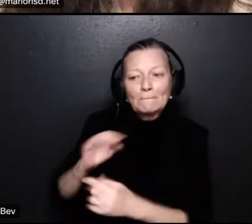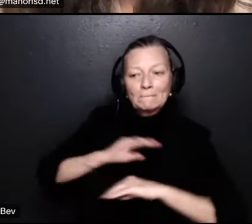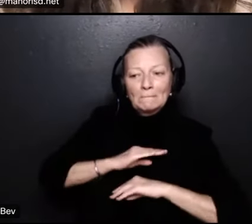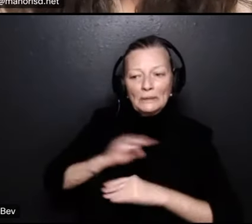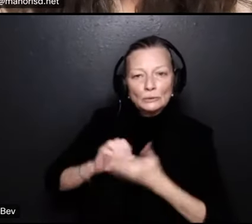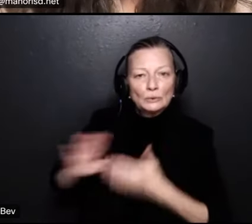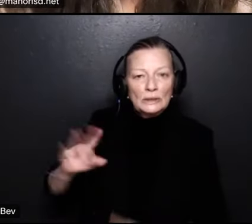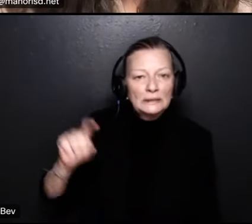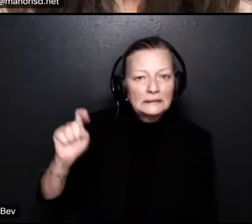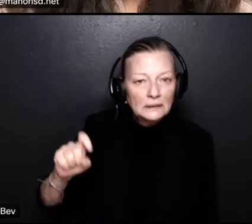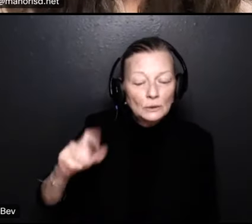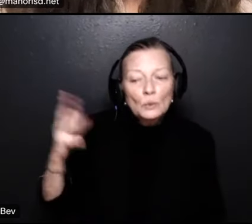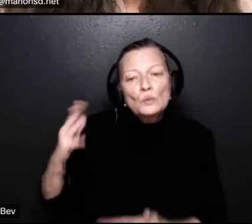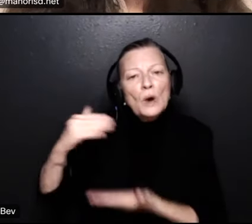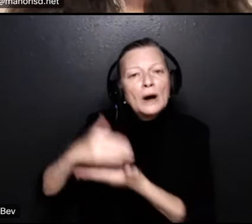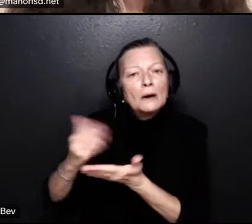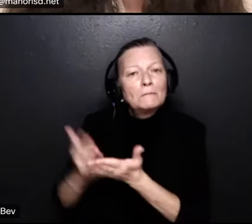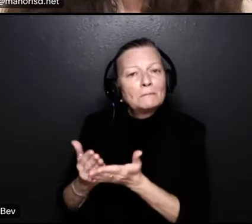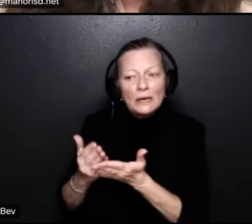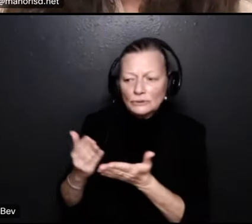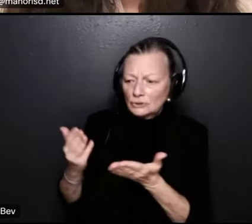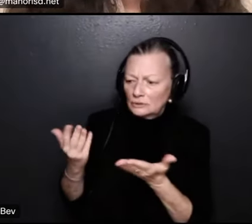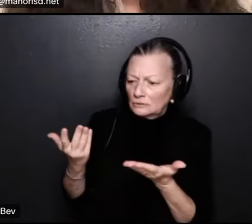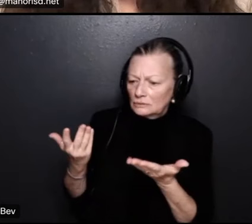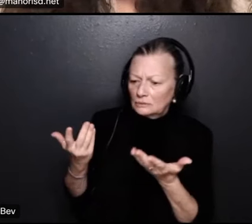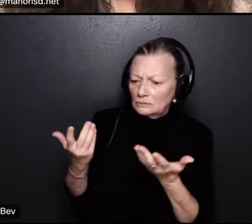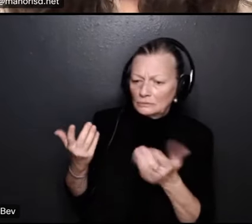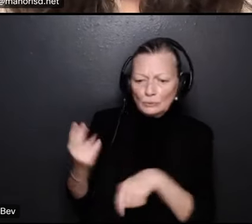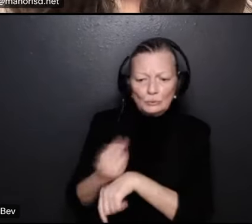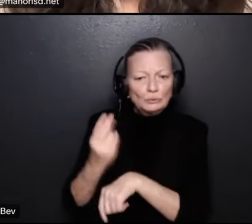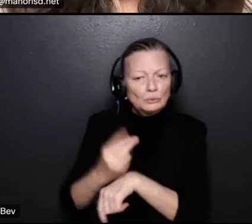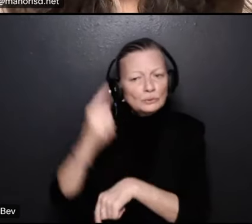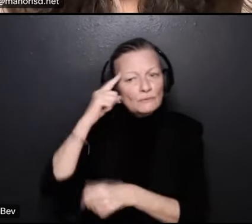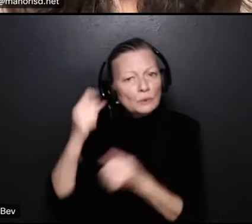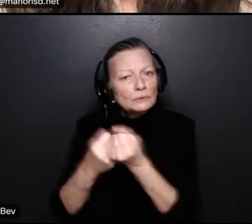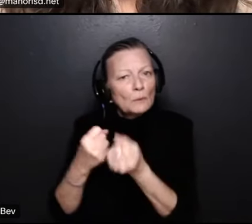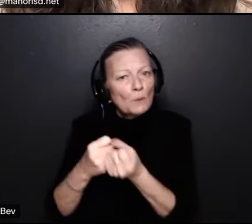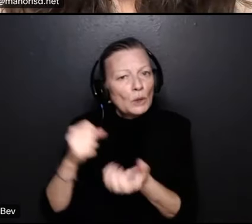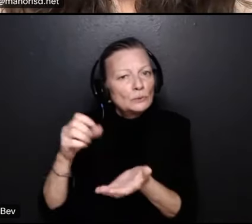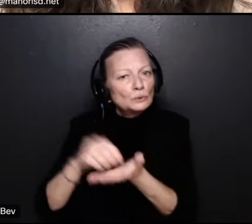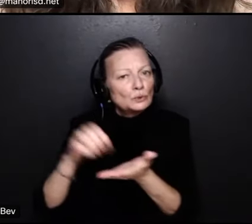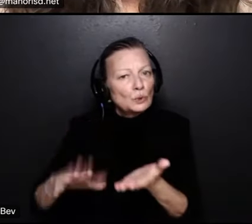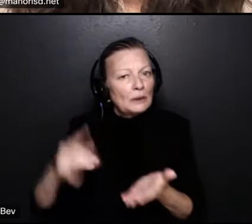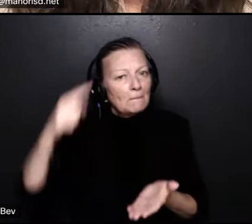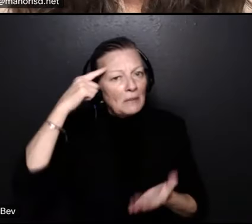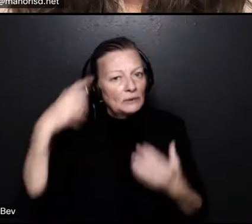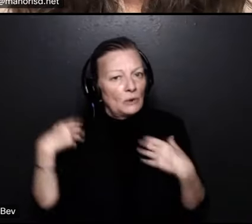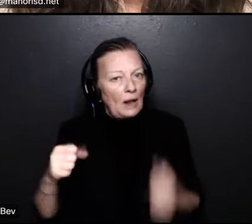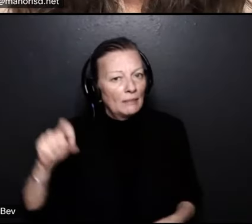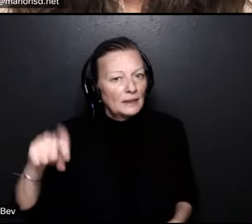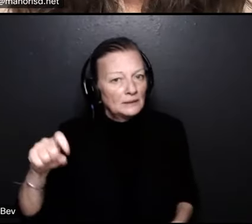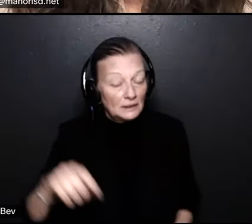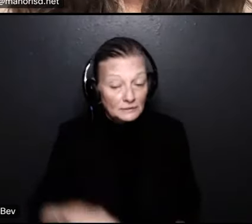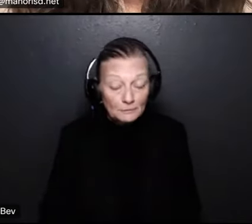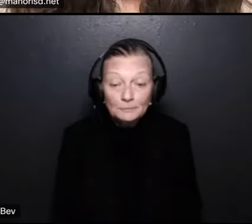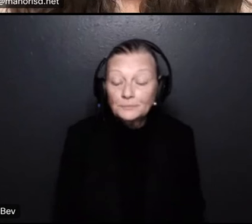budgetary provisions are being made to support students mental health needs right so currently we have um our whole